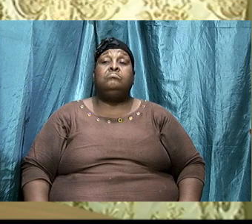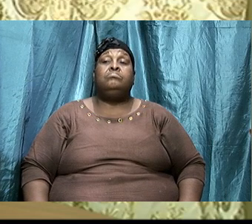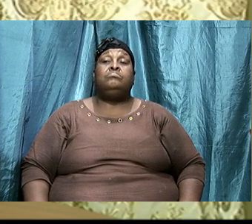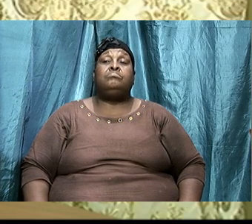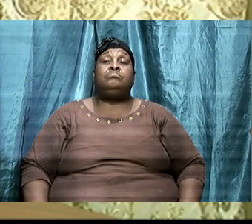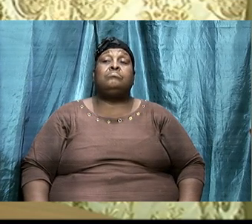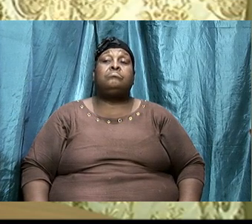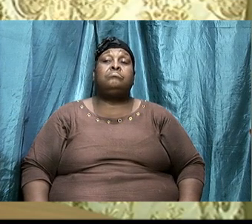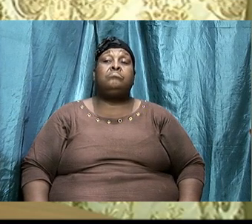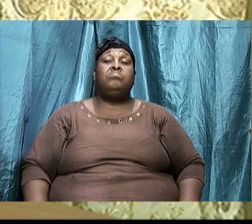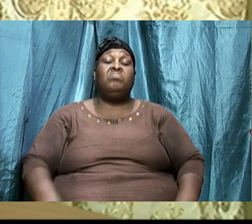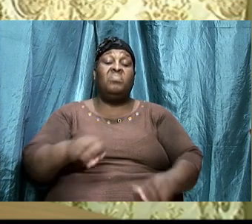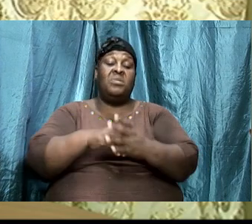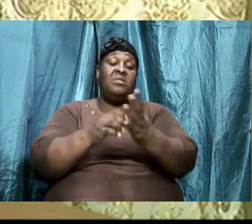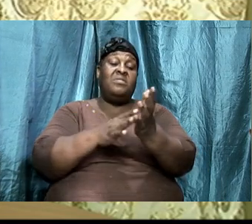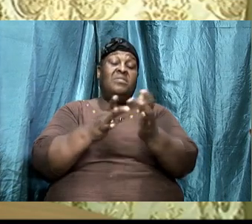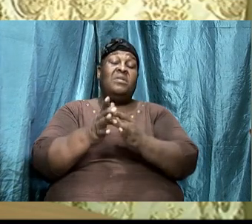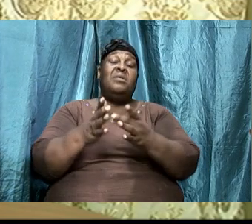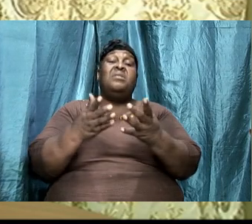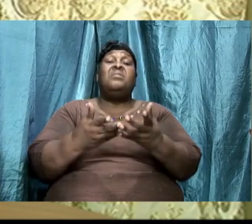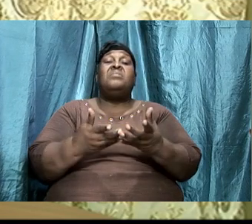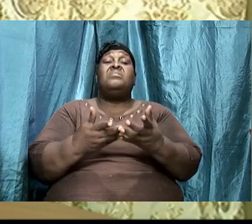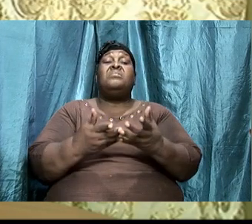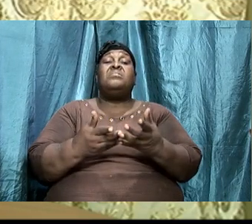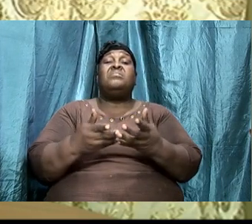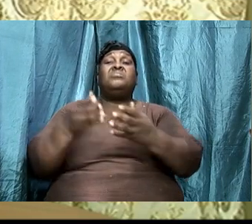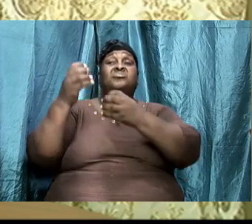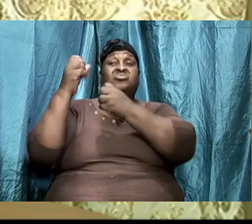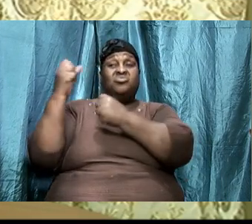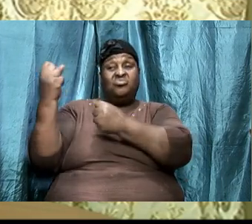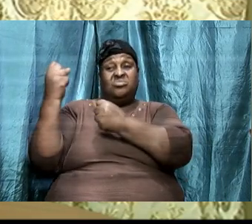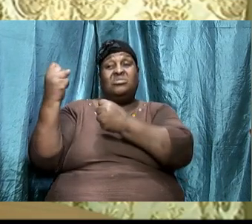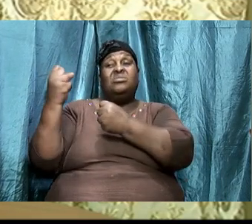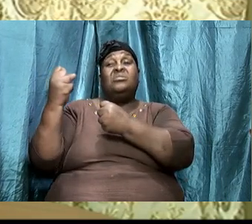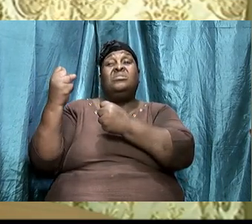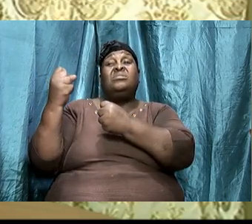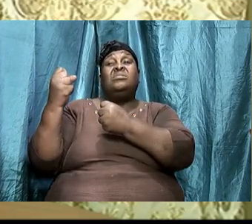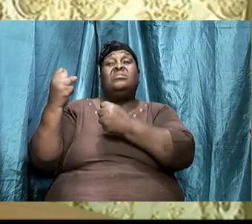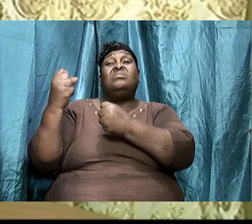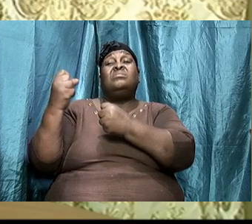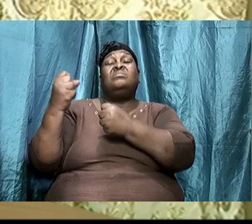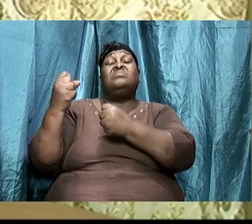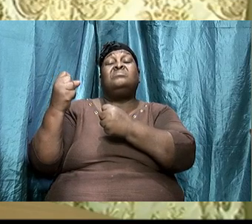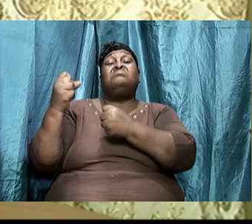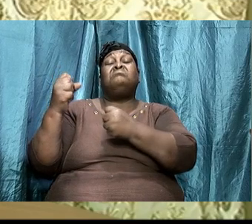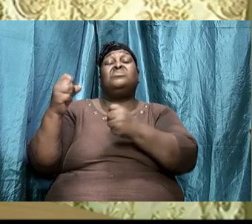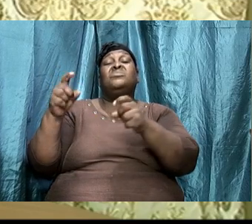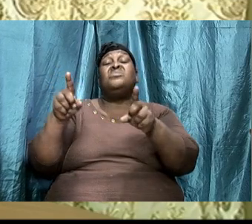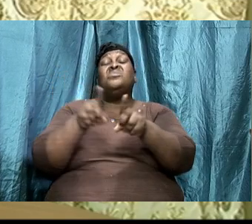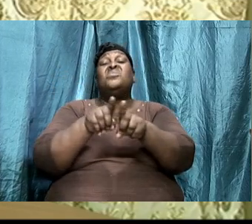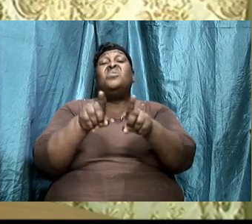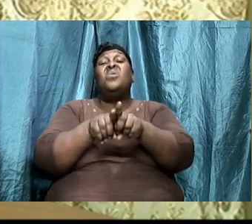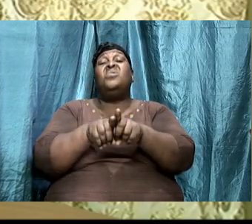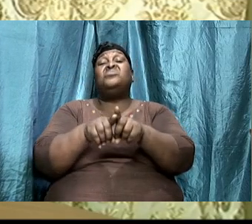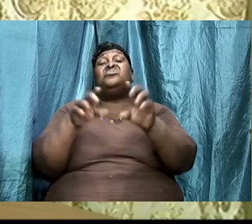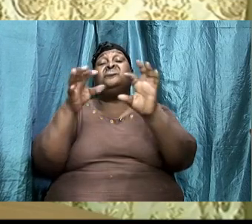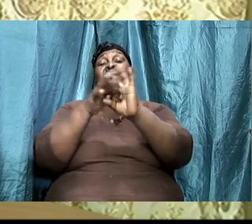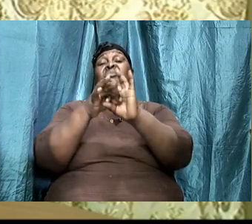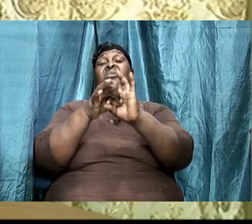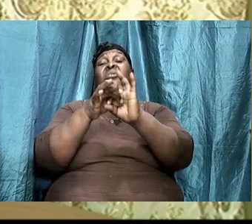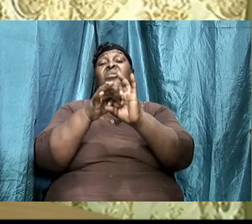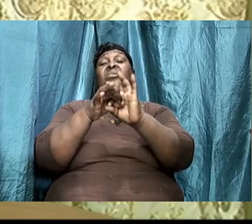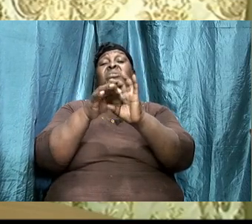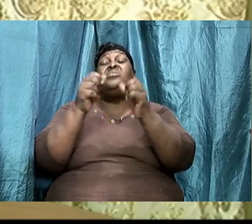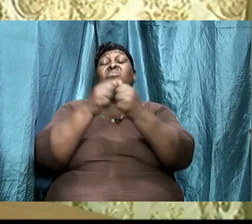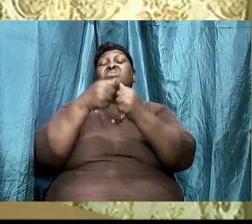In the Bible, strength is often linked to God's power. believers are to be